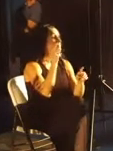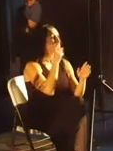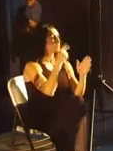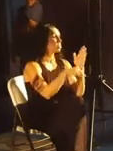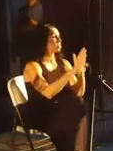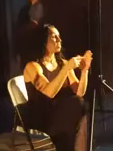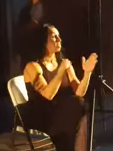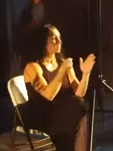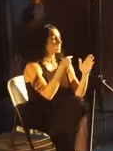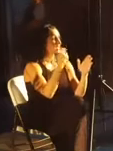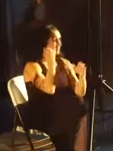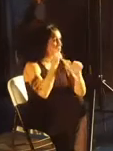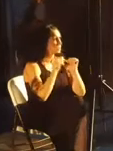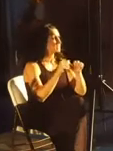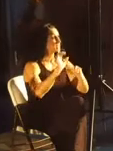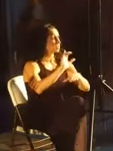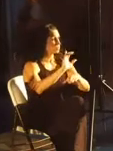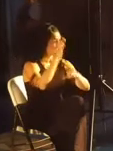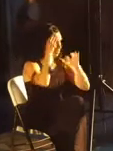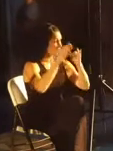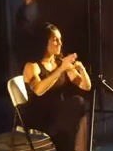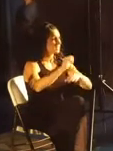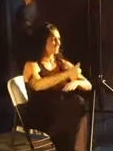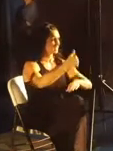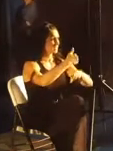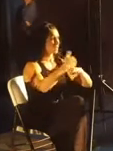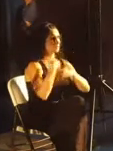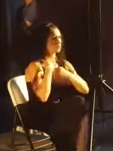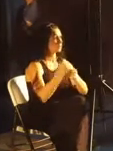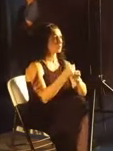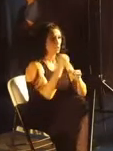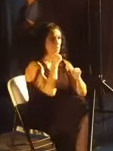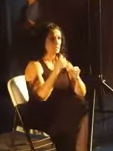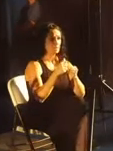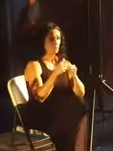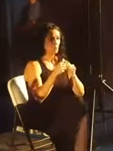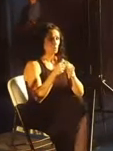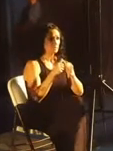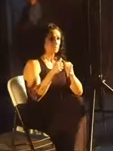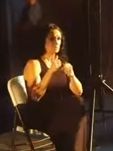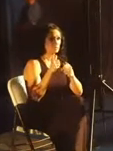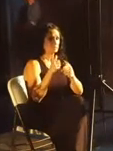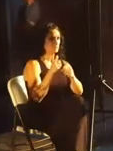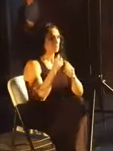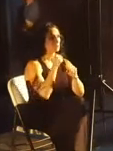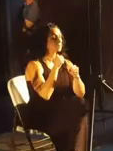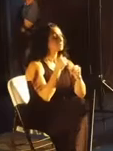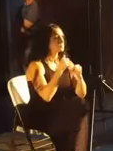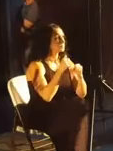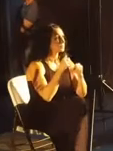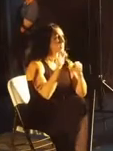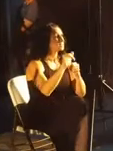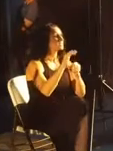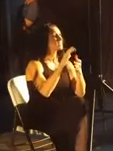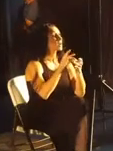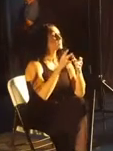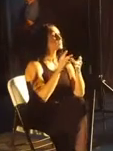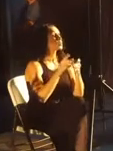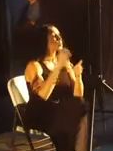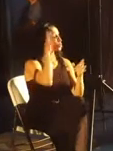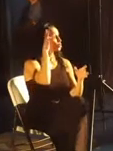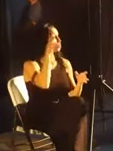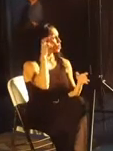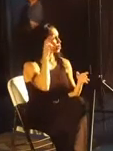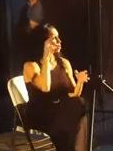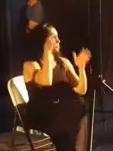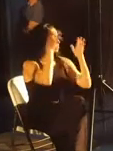established and firm, and do not move from the hope held out in the gospel. This is the gospel that you heard and that has been proclaimed